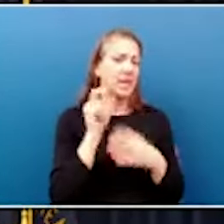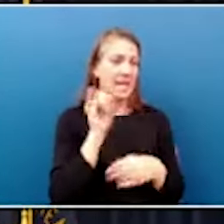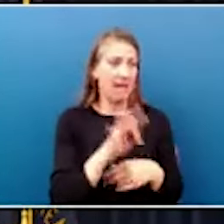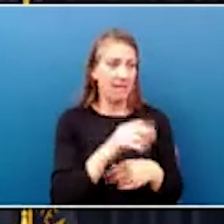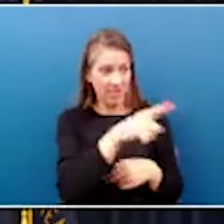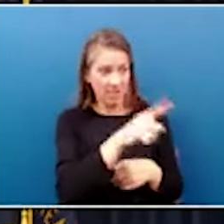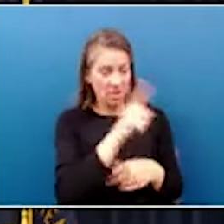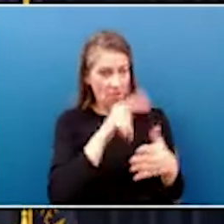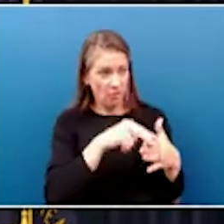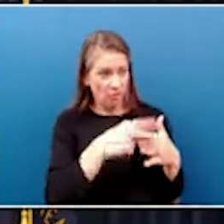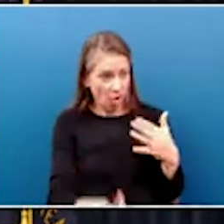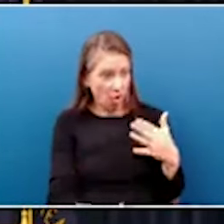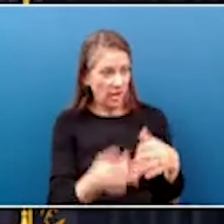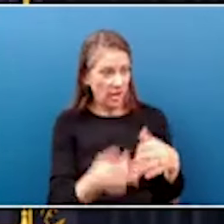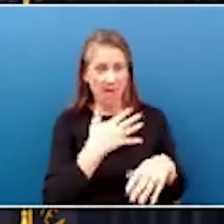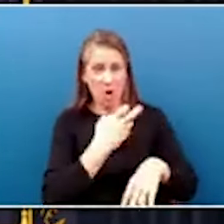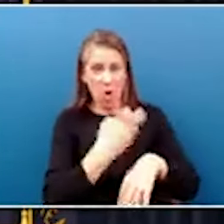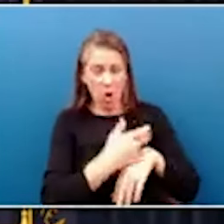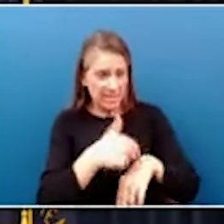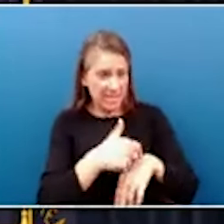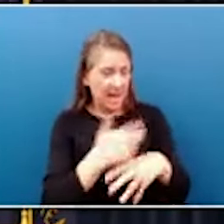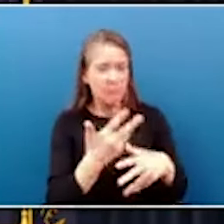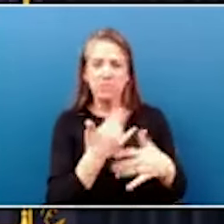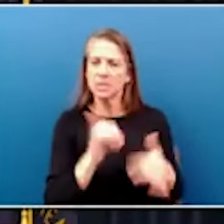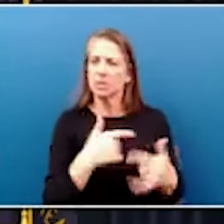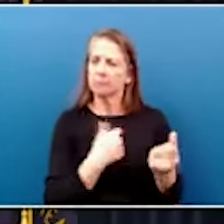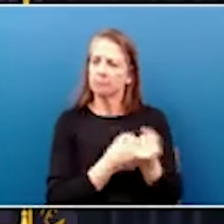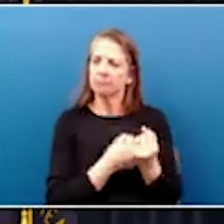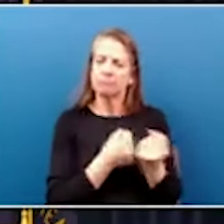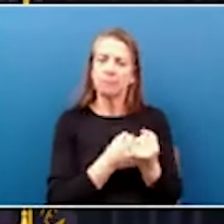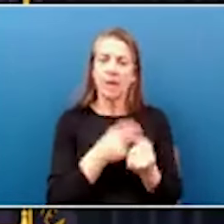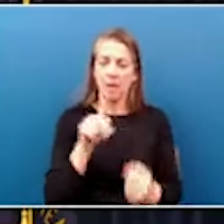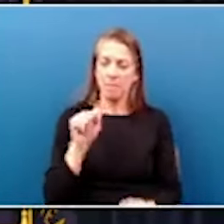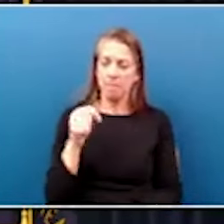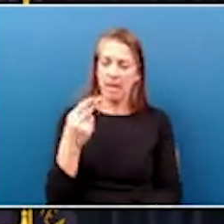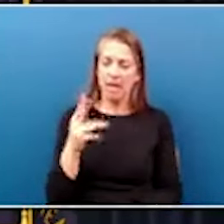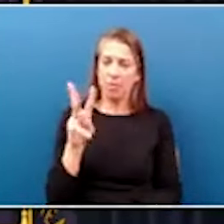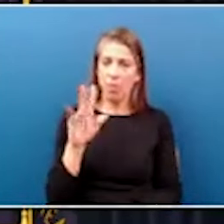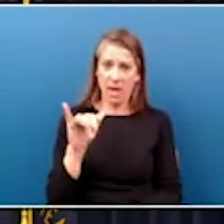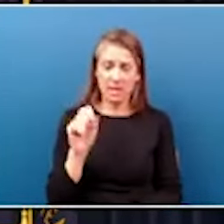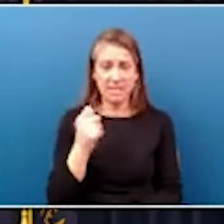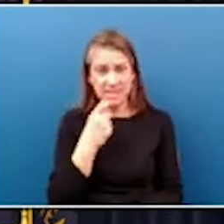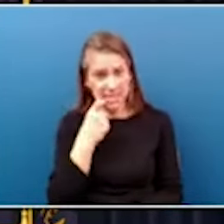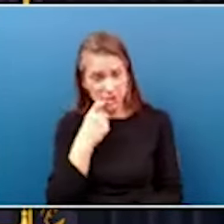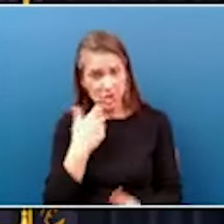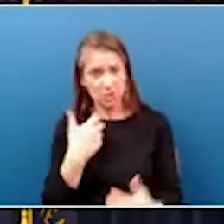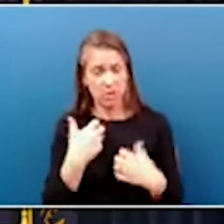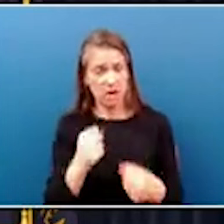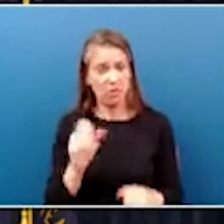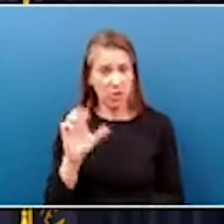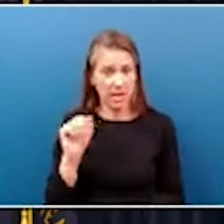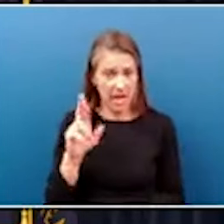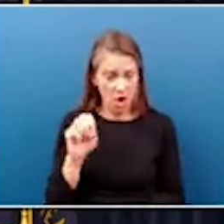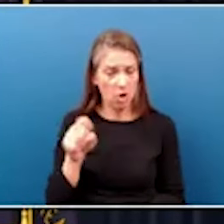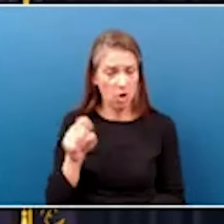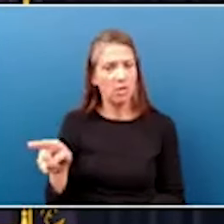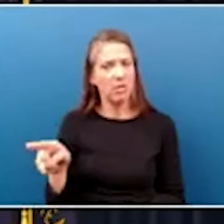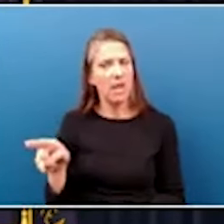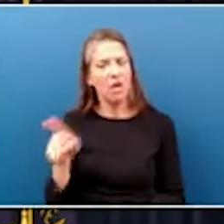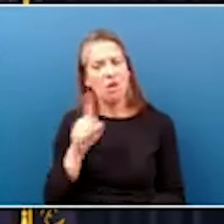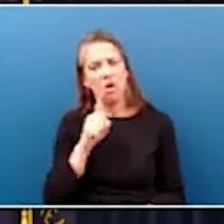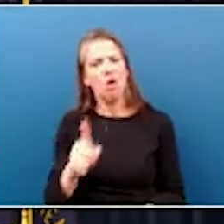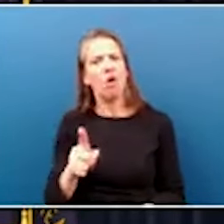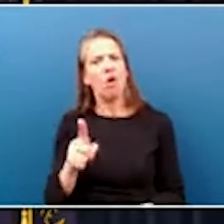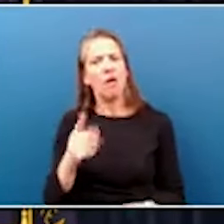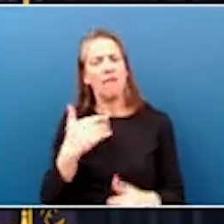fallen on hard times. These folks, Pathways, Addiction, Recovery, Care are living out our collective faith and